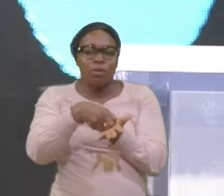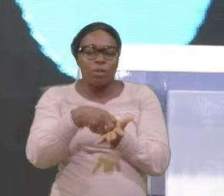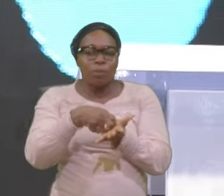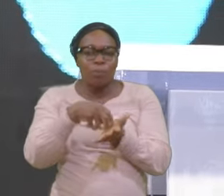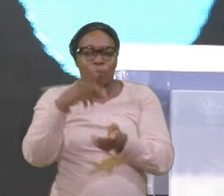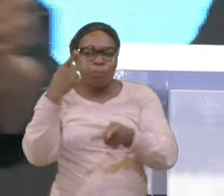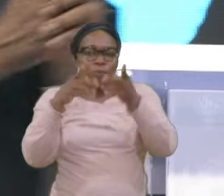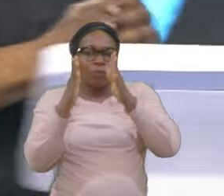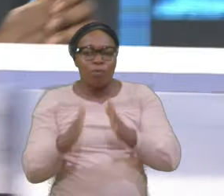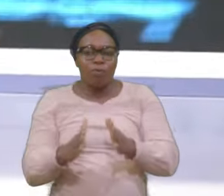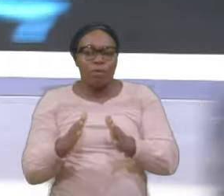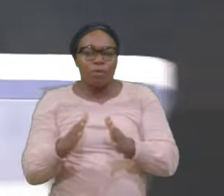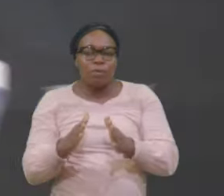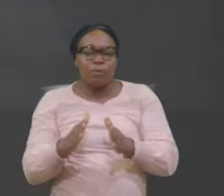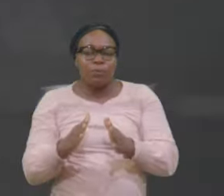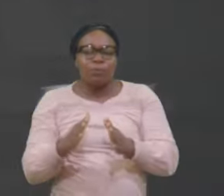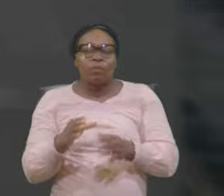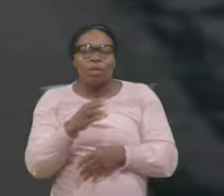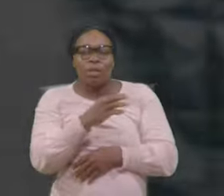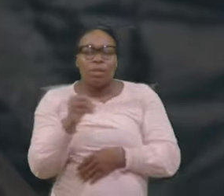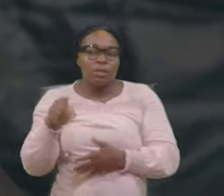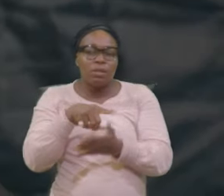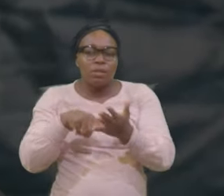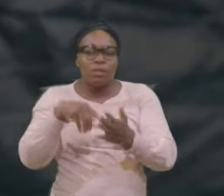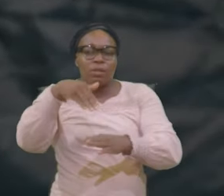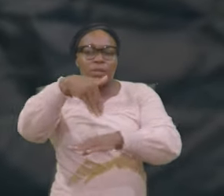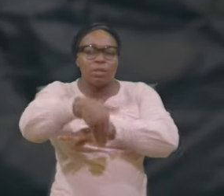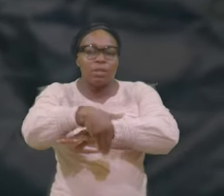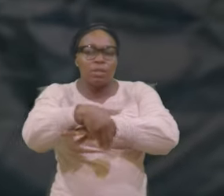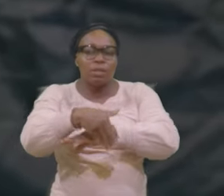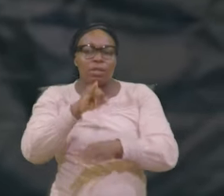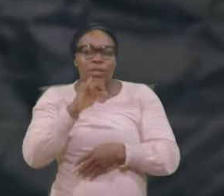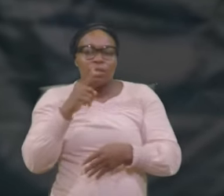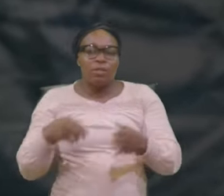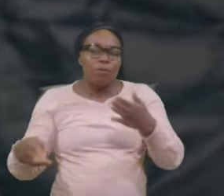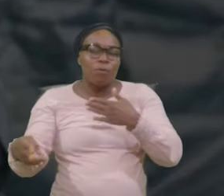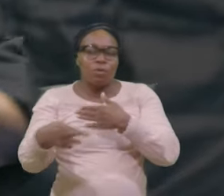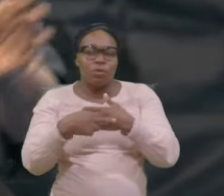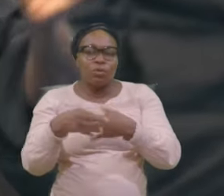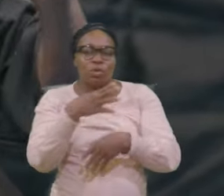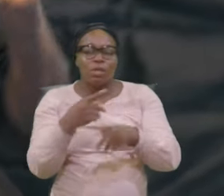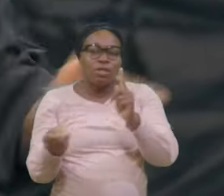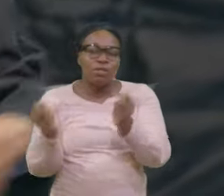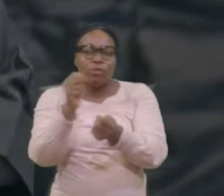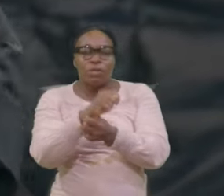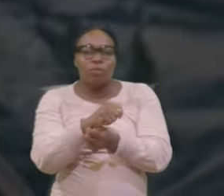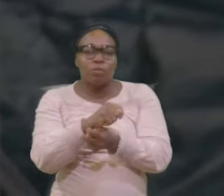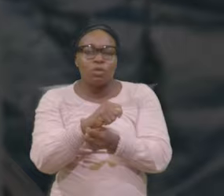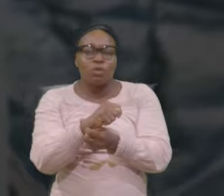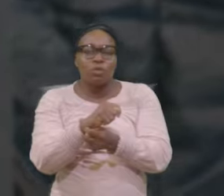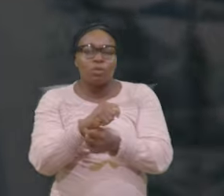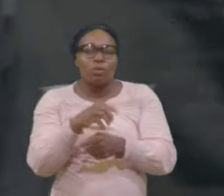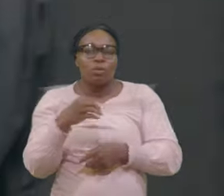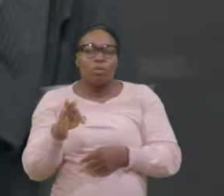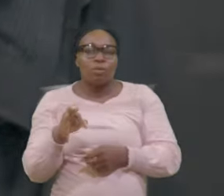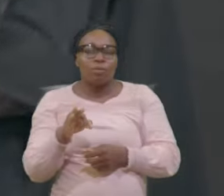community And tonight Is the restoration And the transformation Of the prodigal I'm